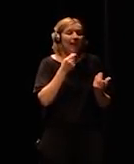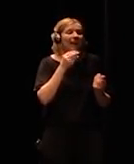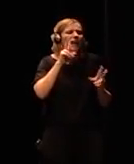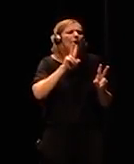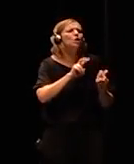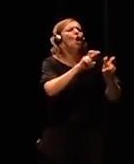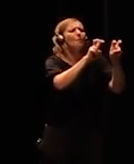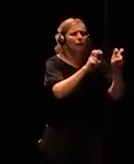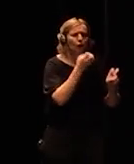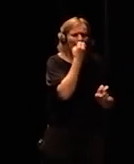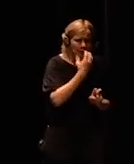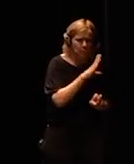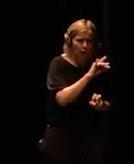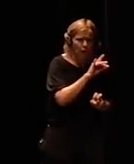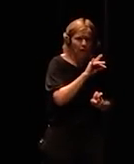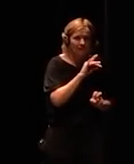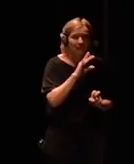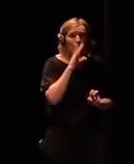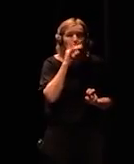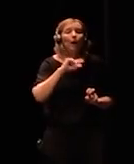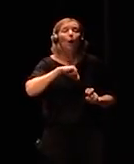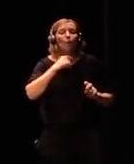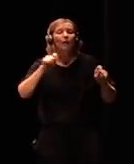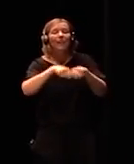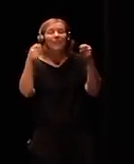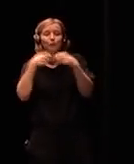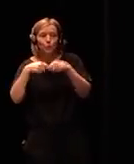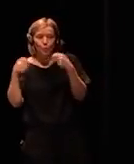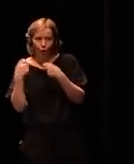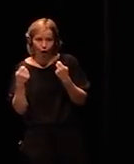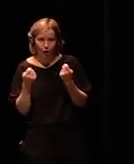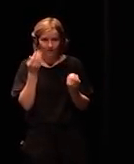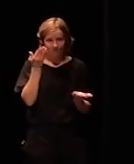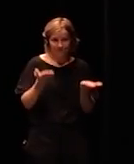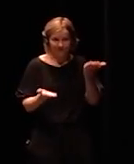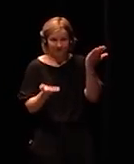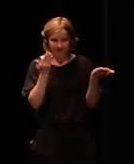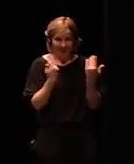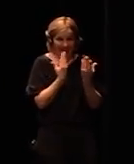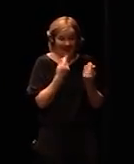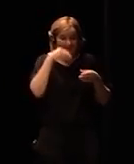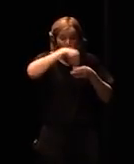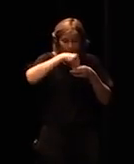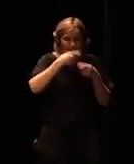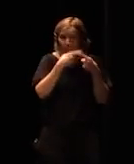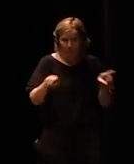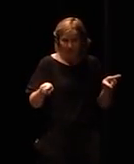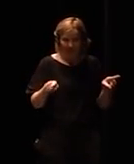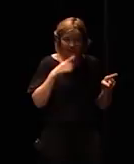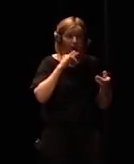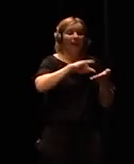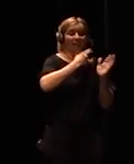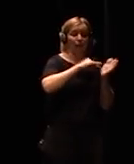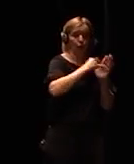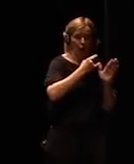there is a big difference between the two because this is what's going to happen that technology will get so smart so fast so powerful